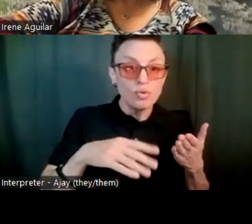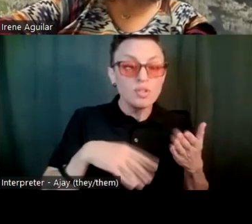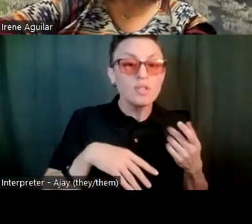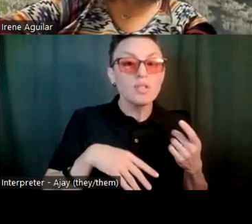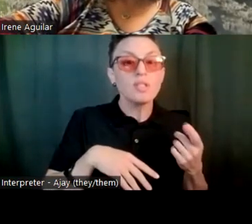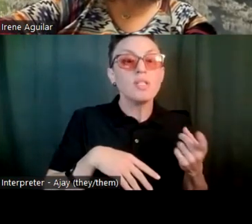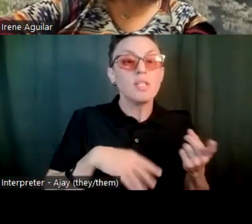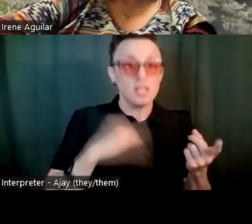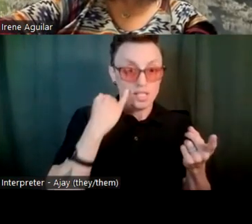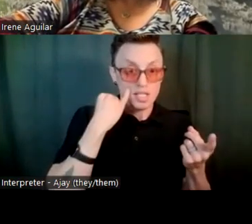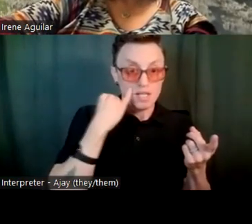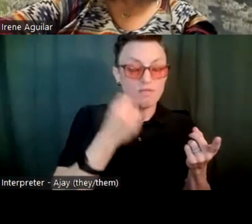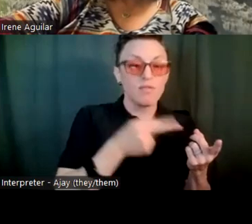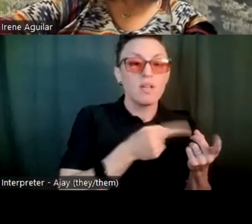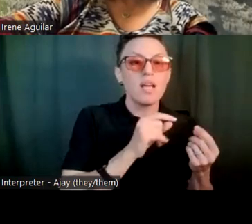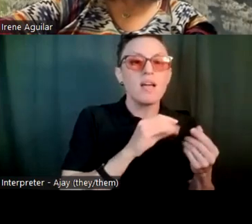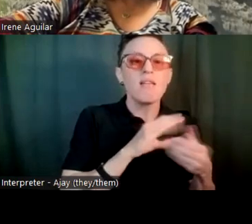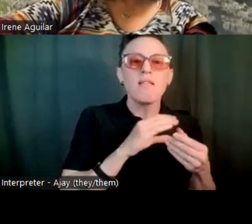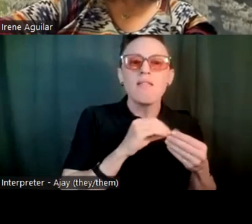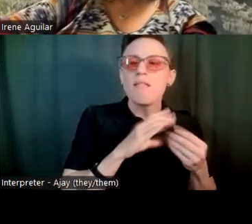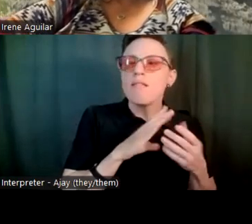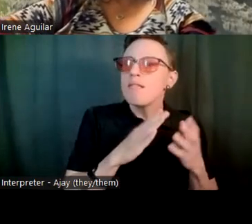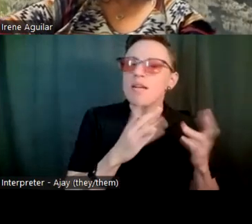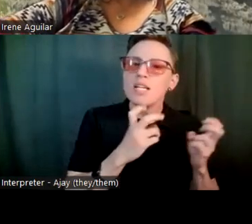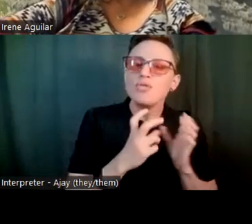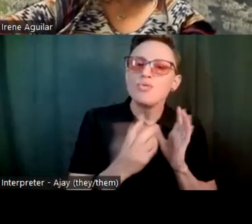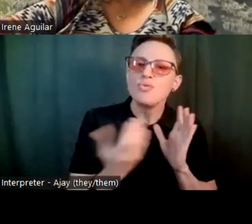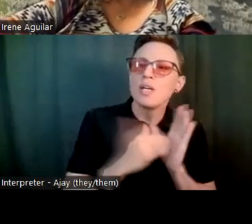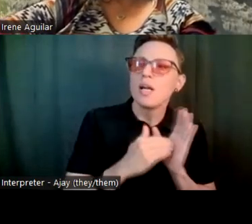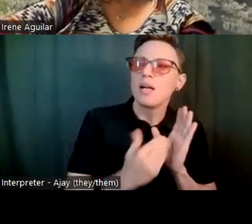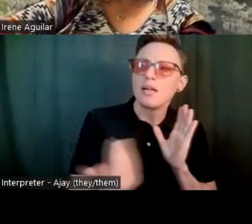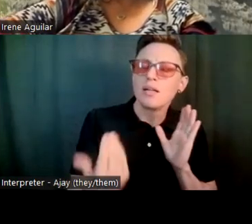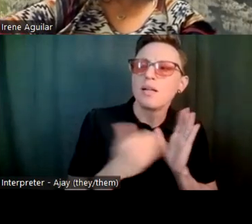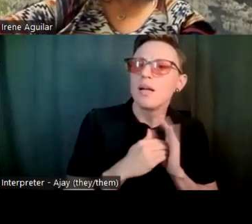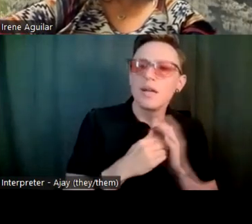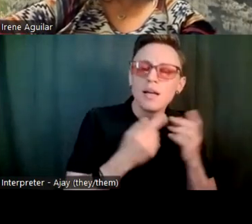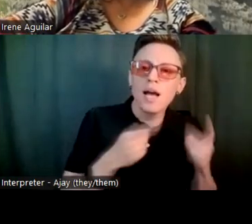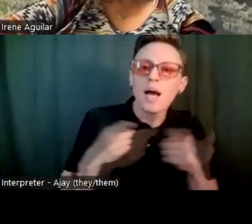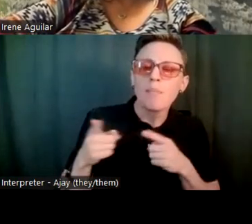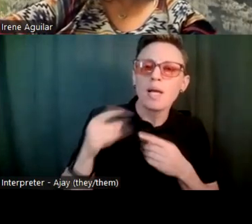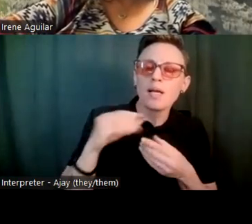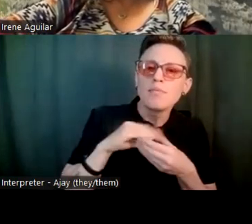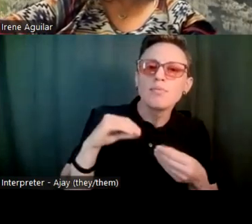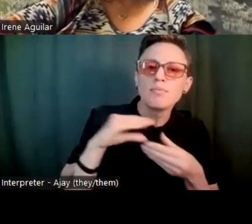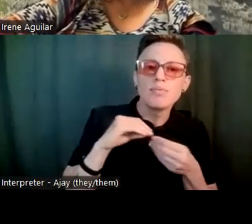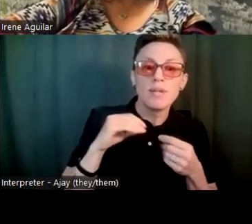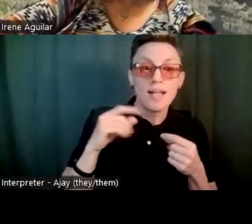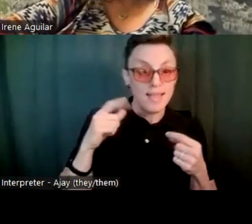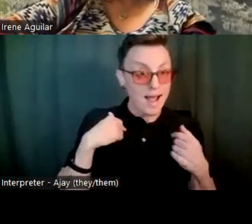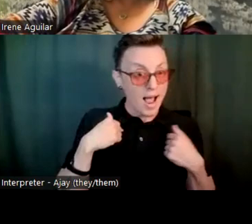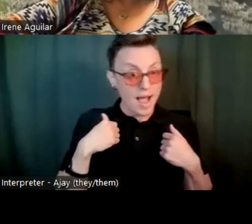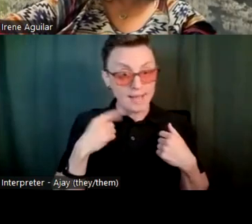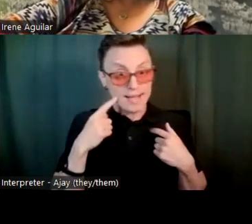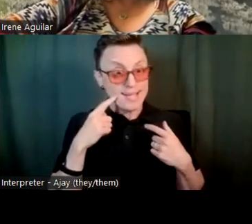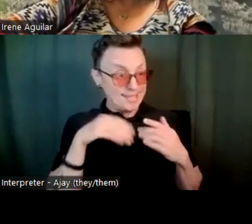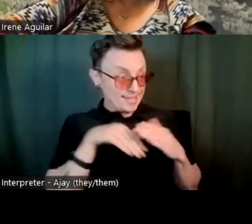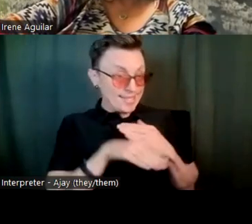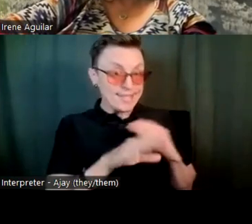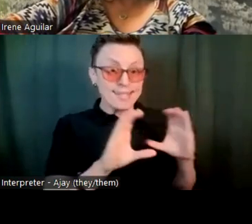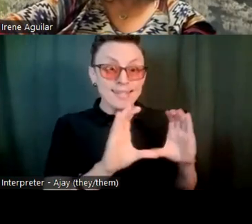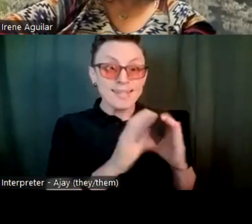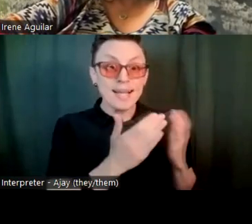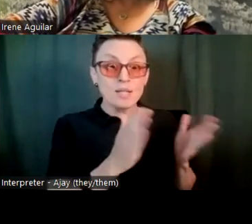facing things, problems again and again, then I would actually go into the class and just be there.